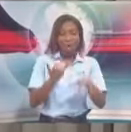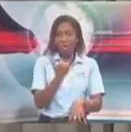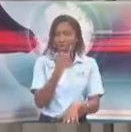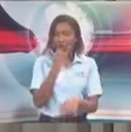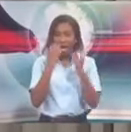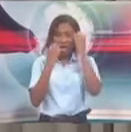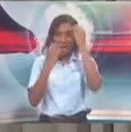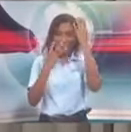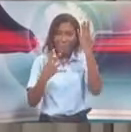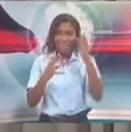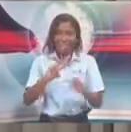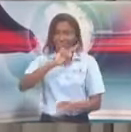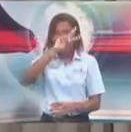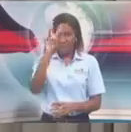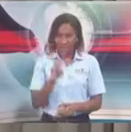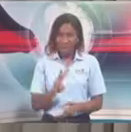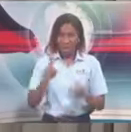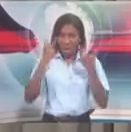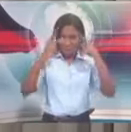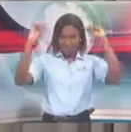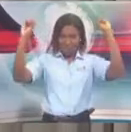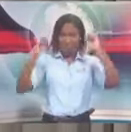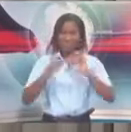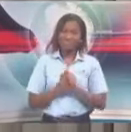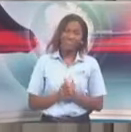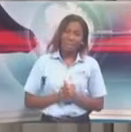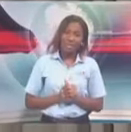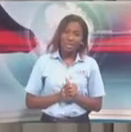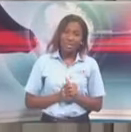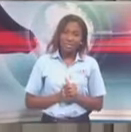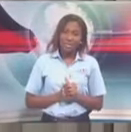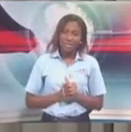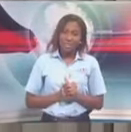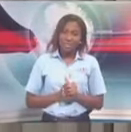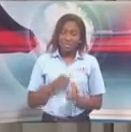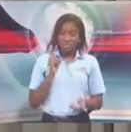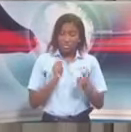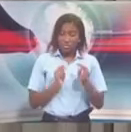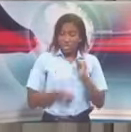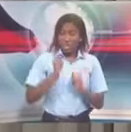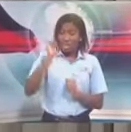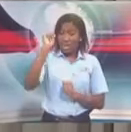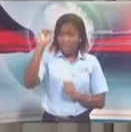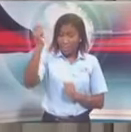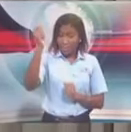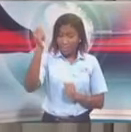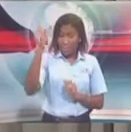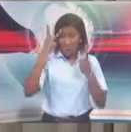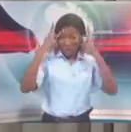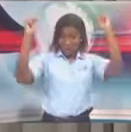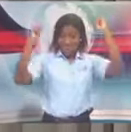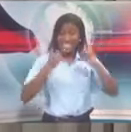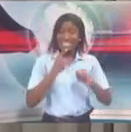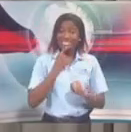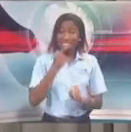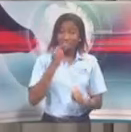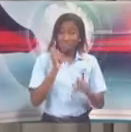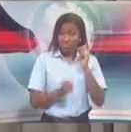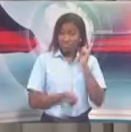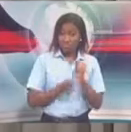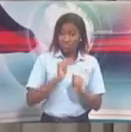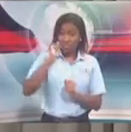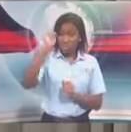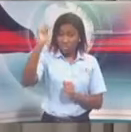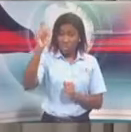As you've heard the Prime Minister, the Honourable Prime Minister say, Trinidad and Tobago's position, as is CARICOM's position, is guided by the